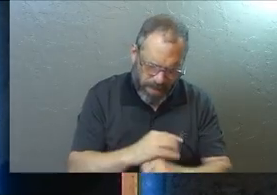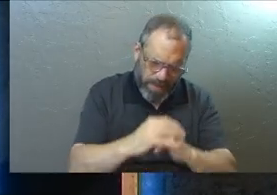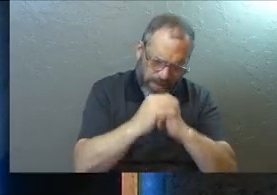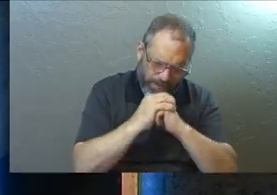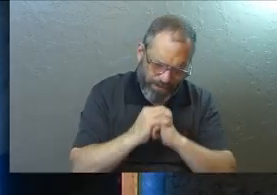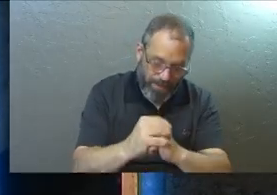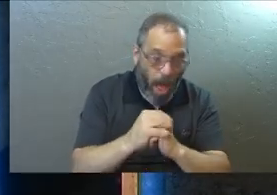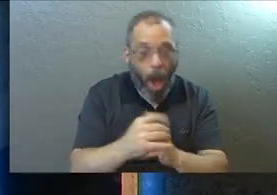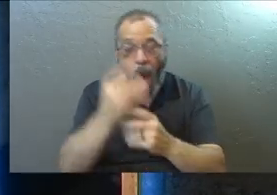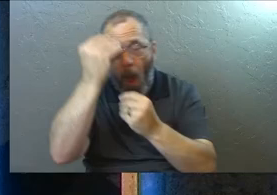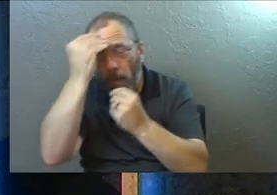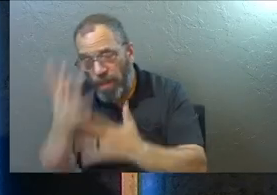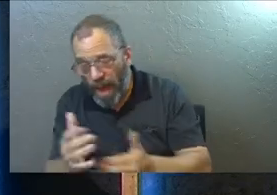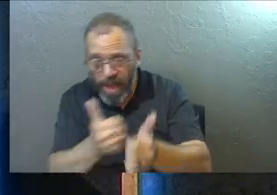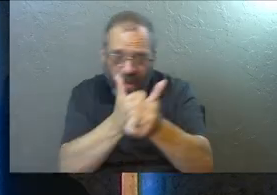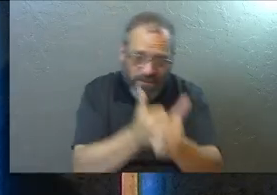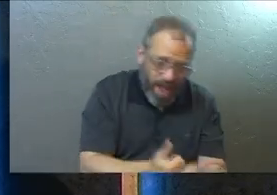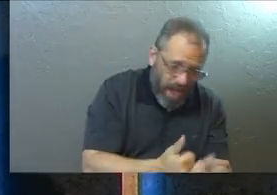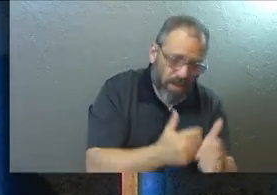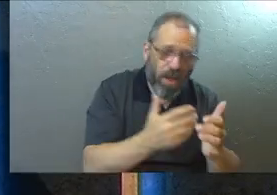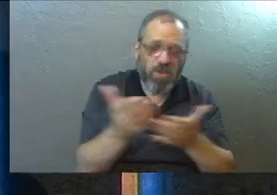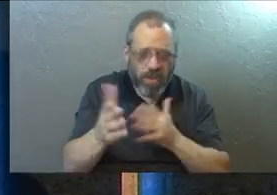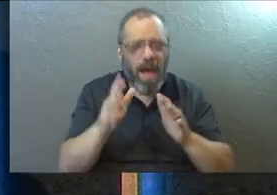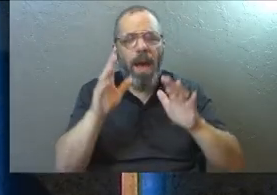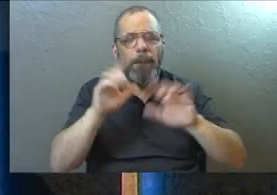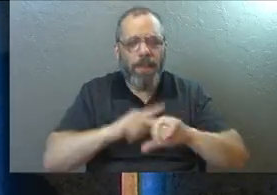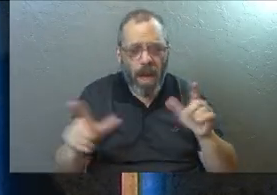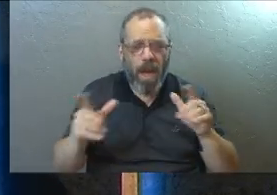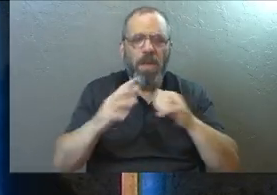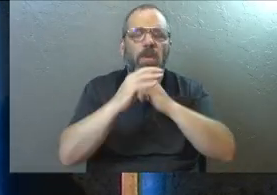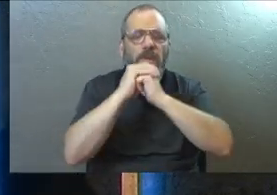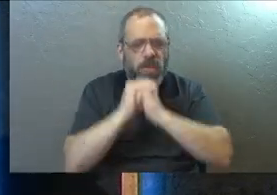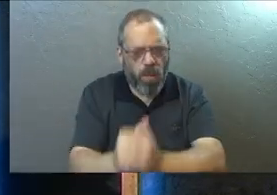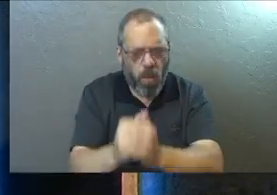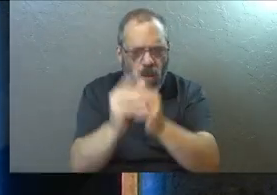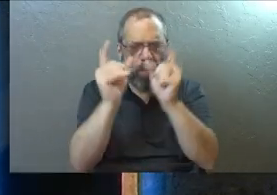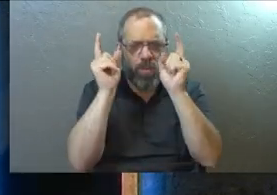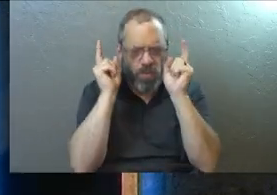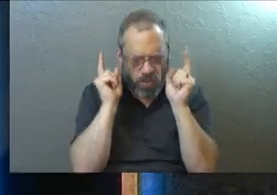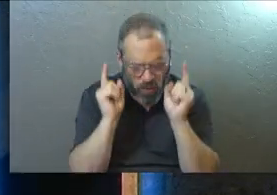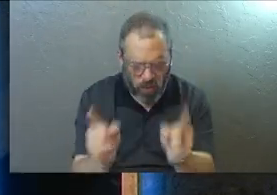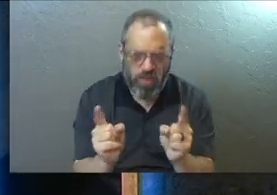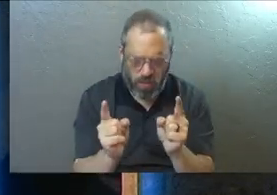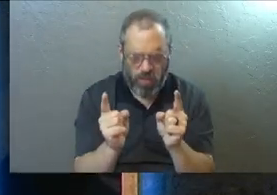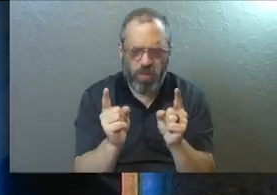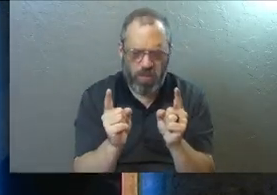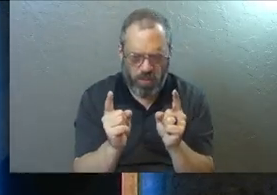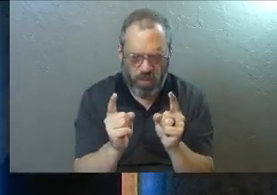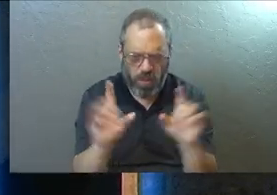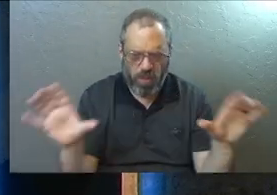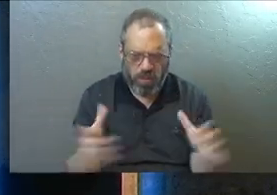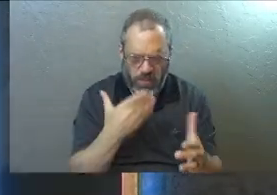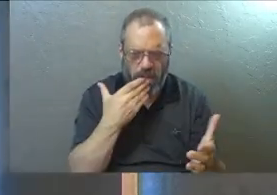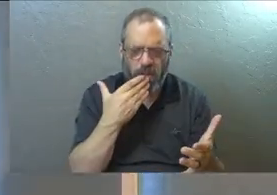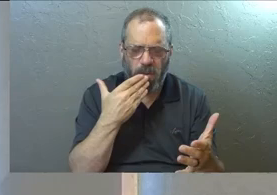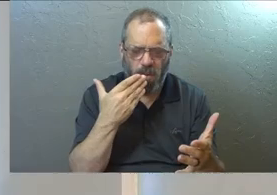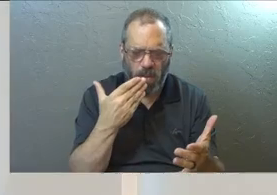We don't just obey and follow and serve. God, we adore you today. You have done all things well.